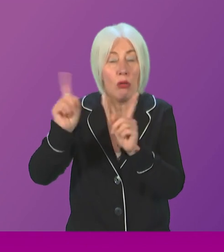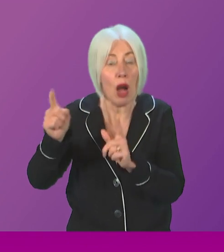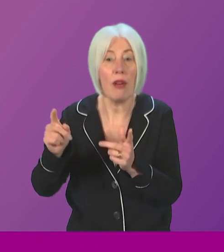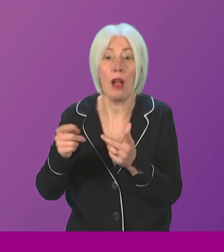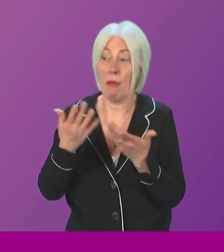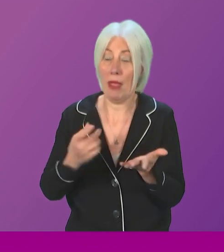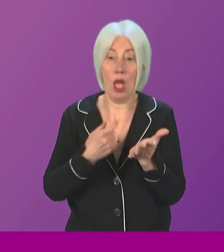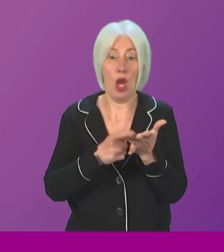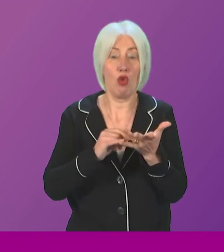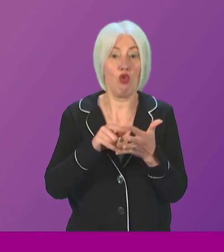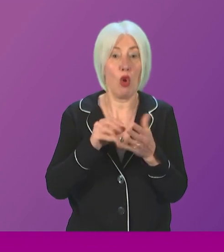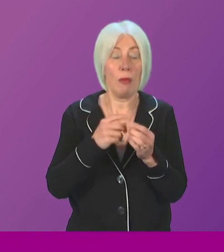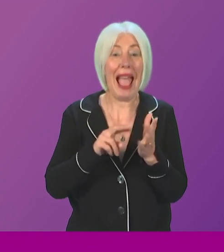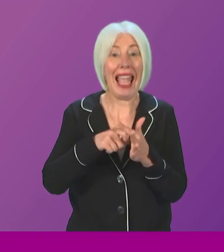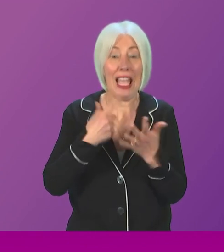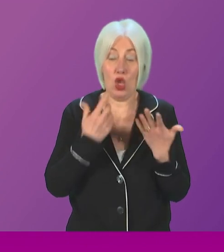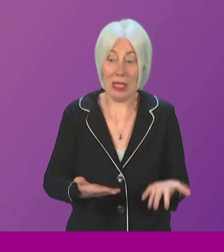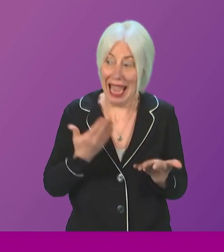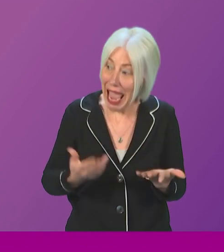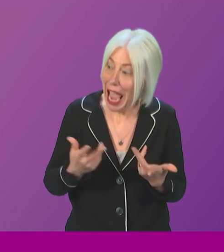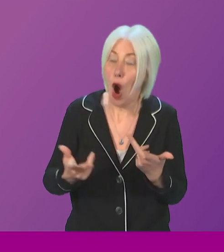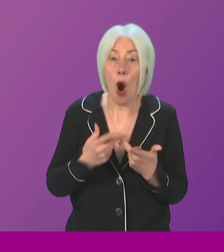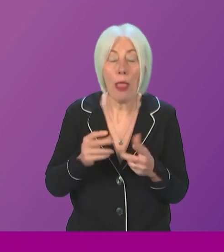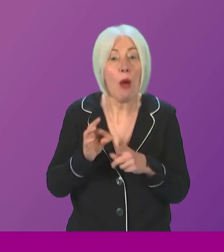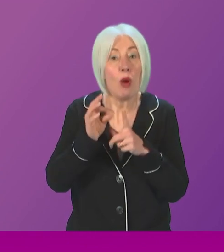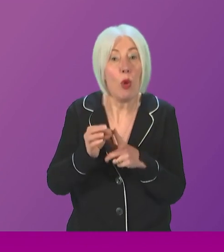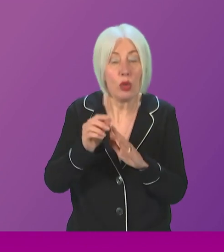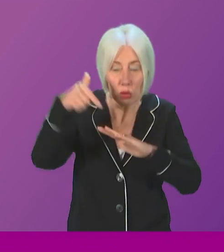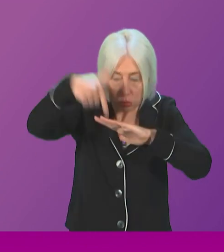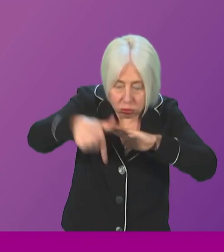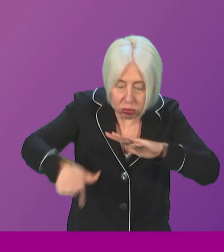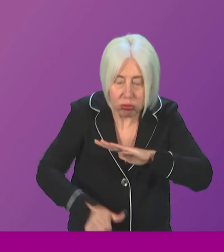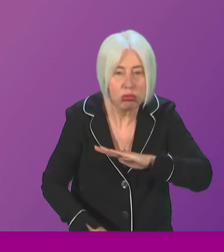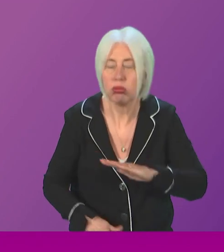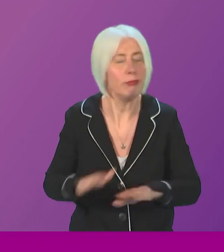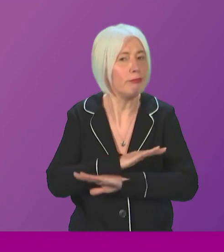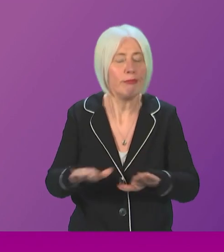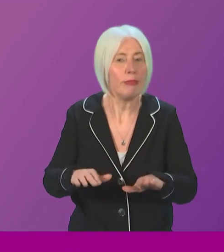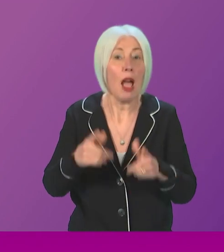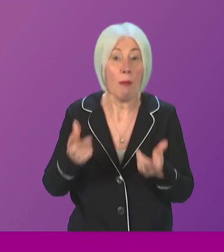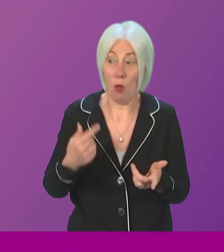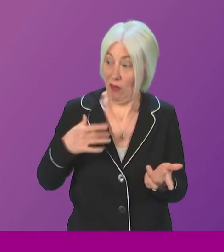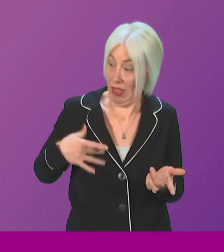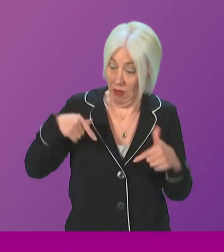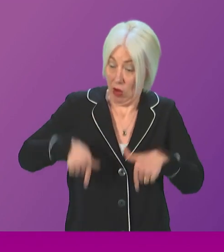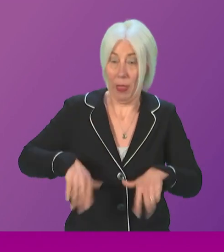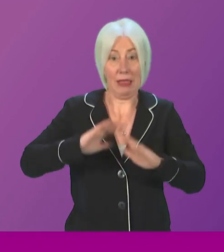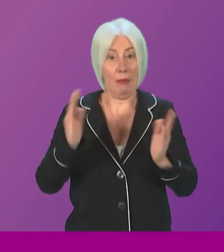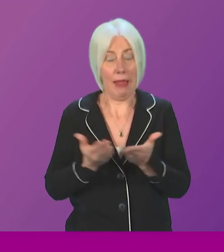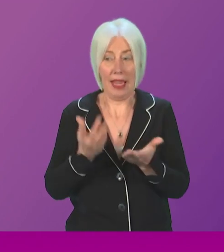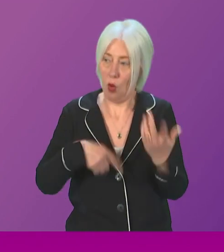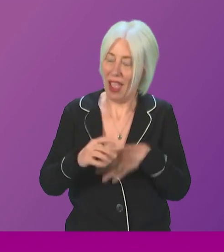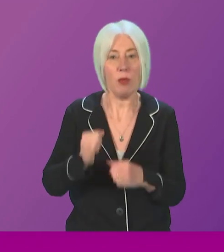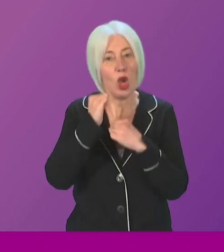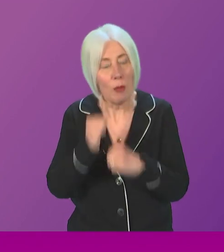proposals to drill tomorrow, does the First Minister agree that a just transition on a liveable planet depends on our firm